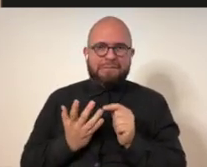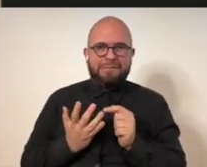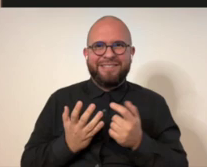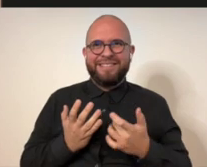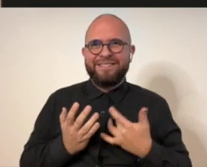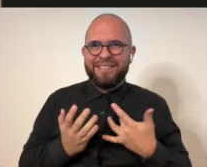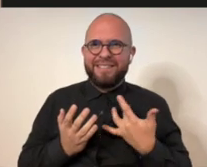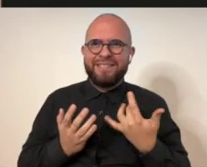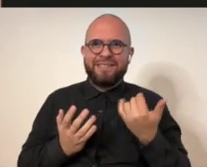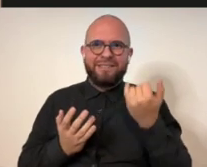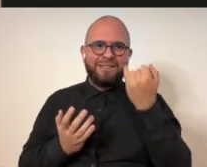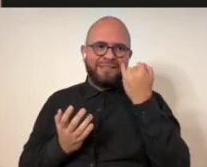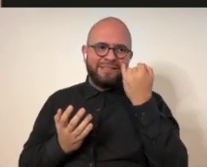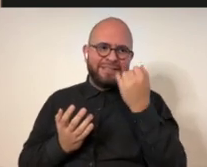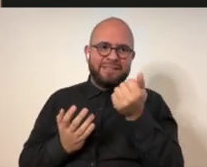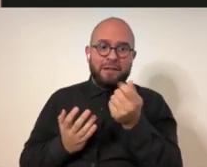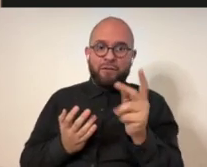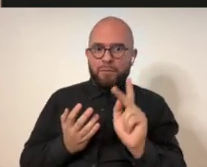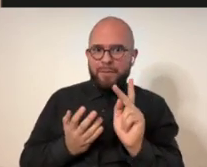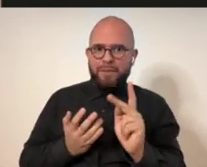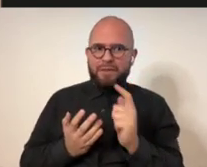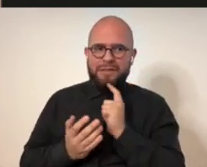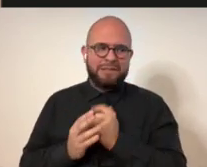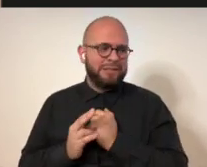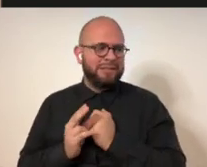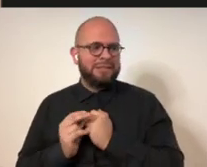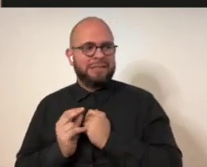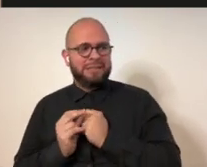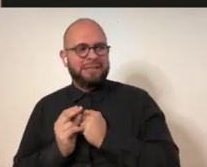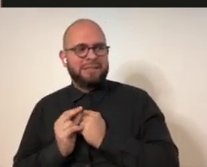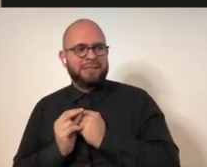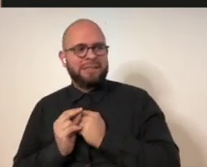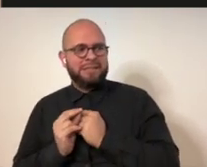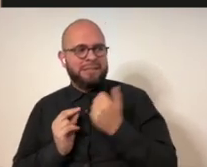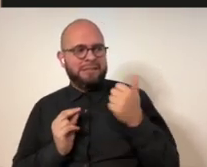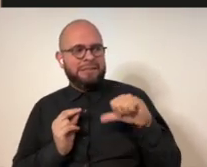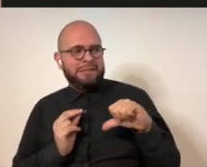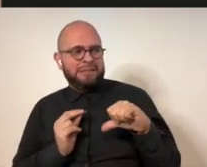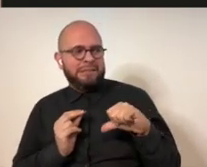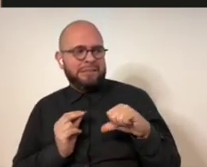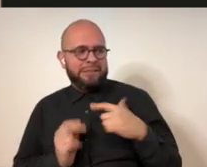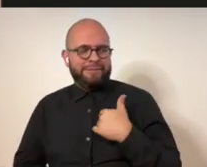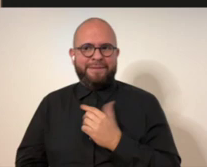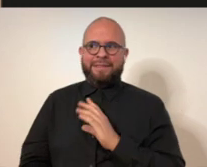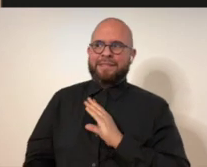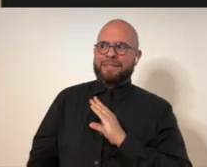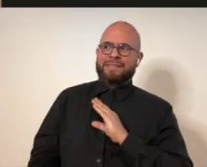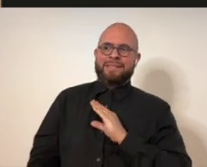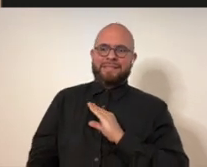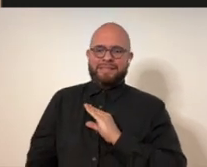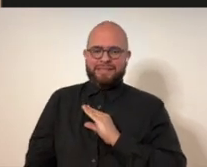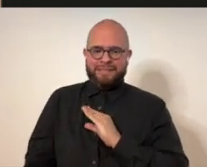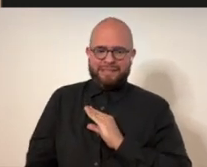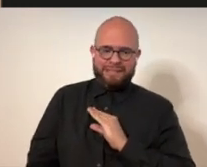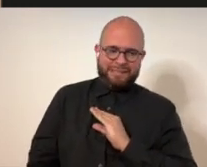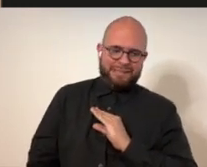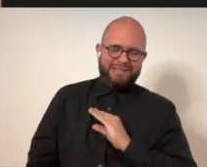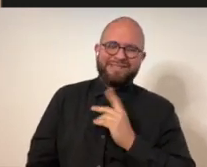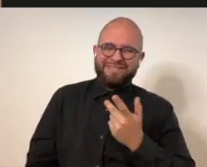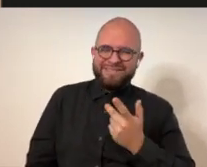that, that when a few people kind of put me off